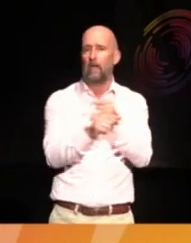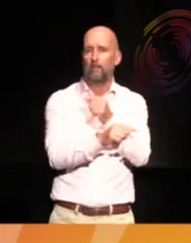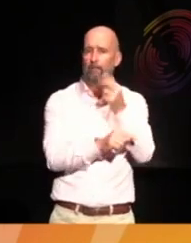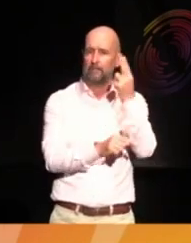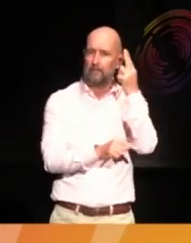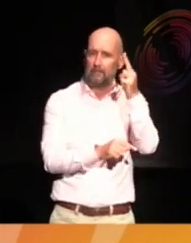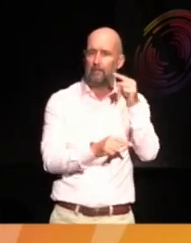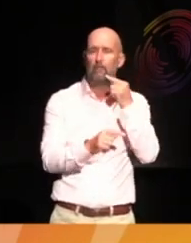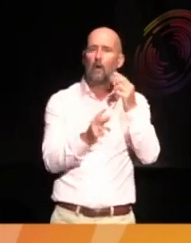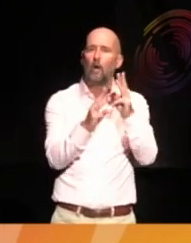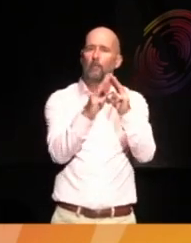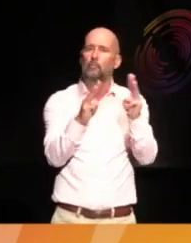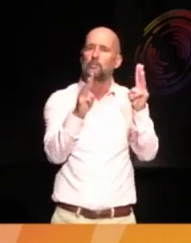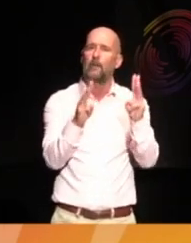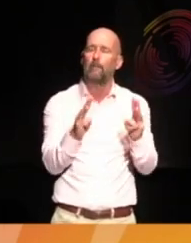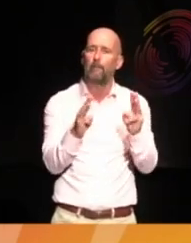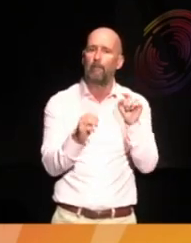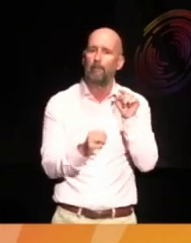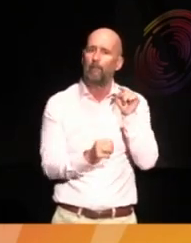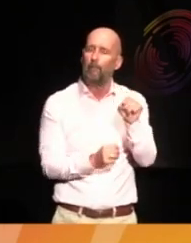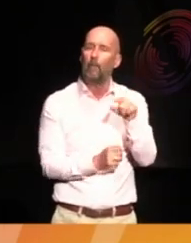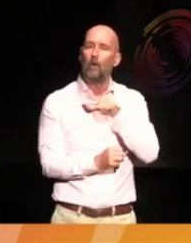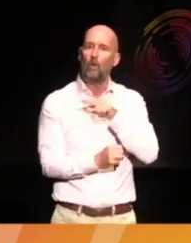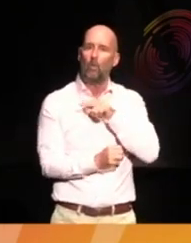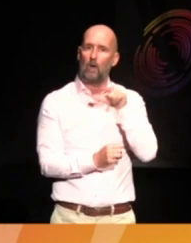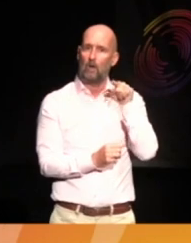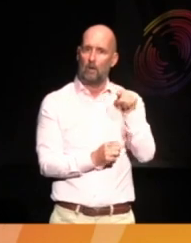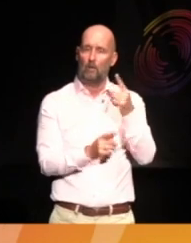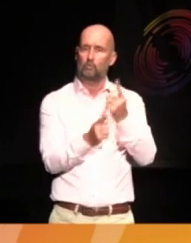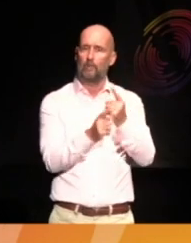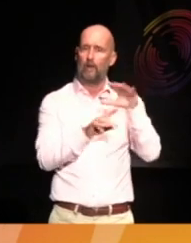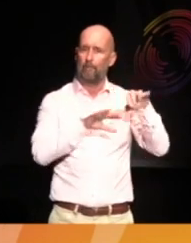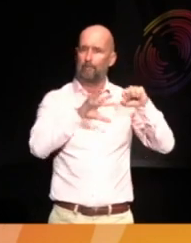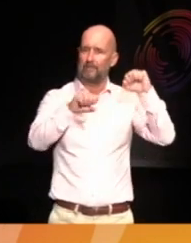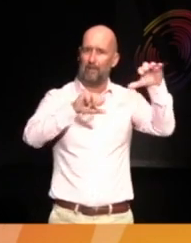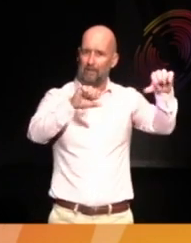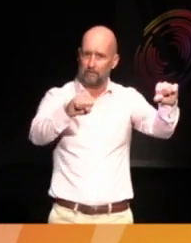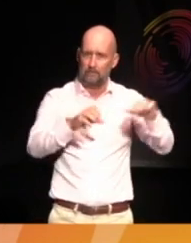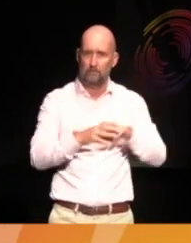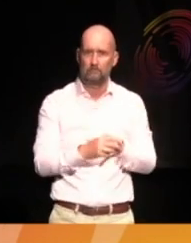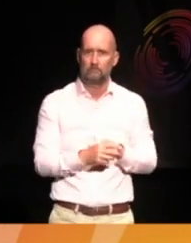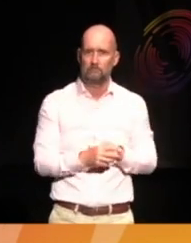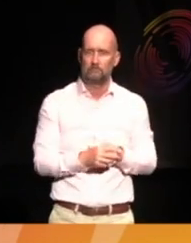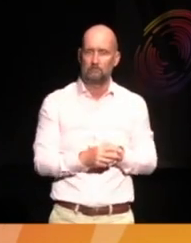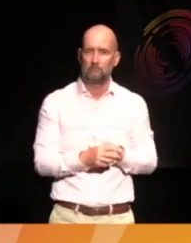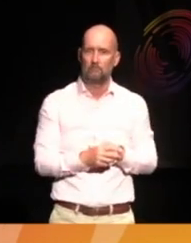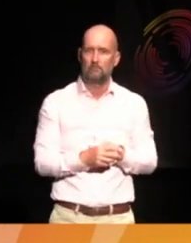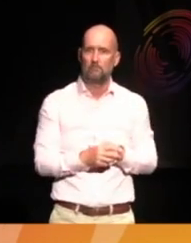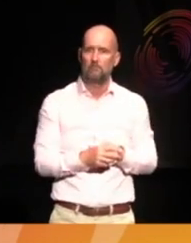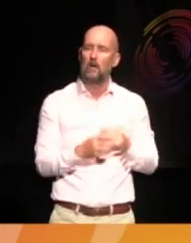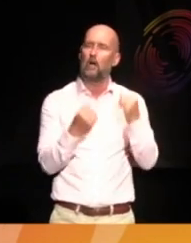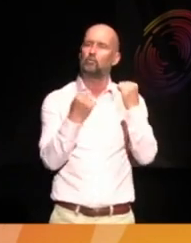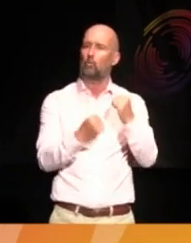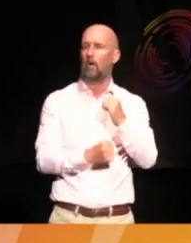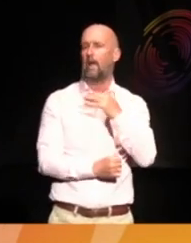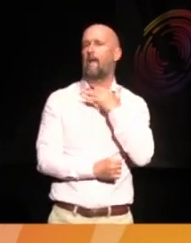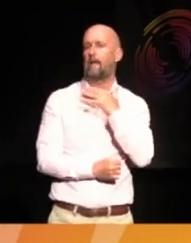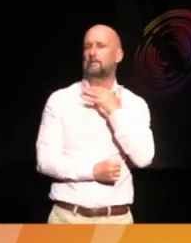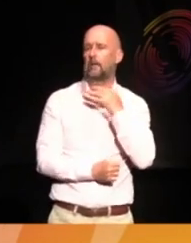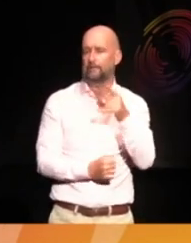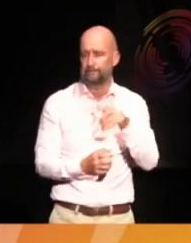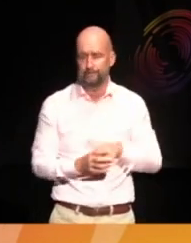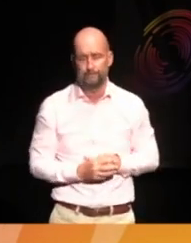quite popular. It documents the histories of displacement around the Cape Flats region, when the Cape Colors were removed from